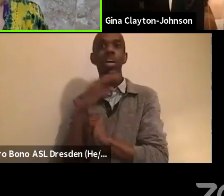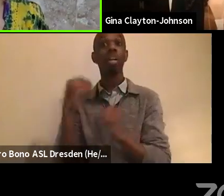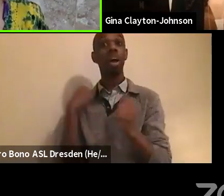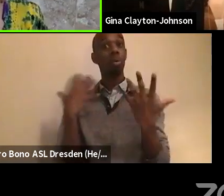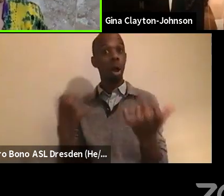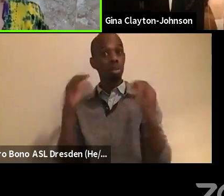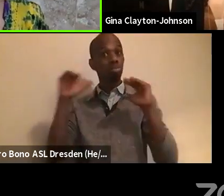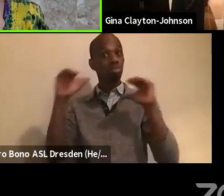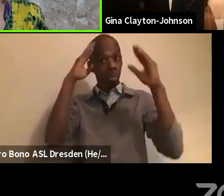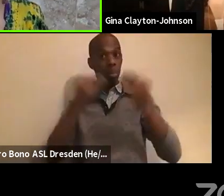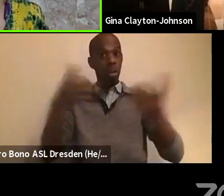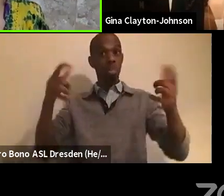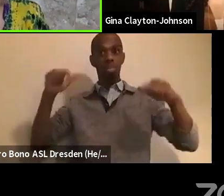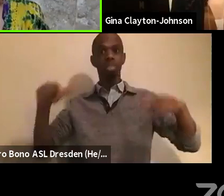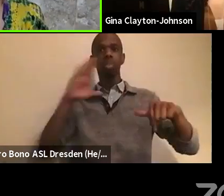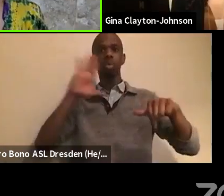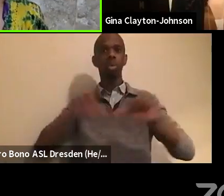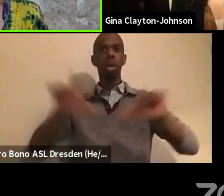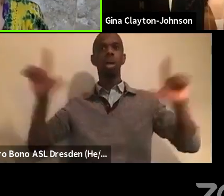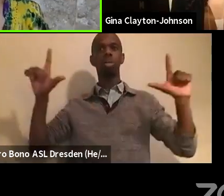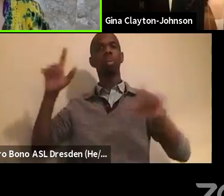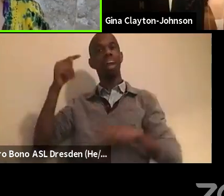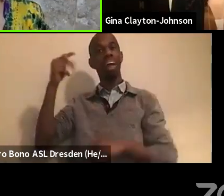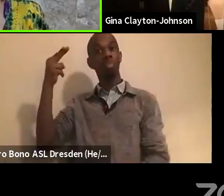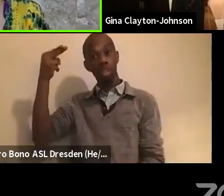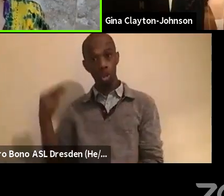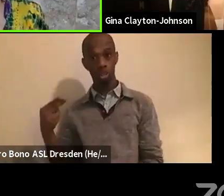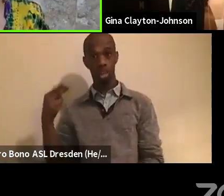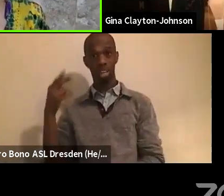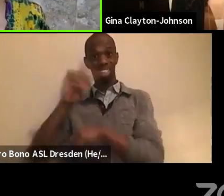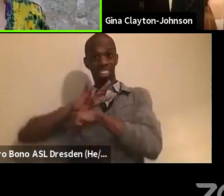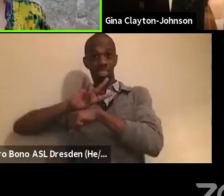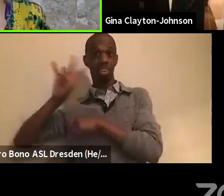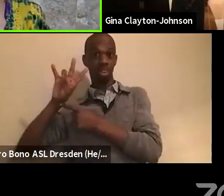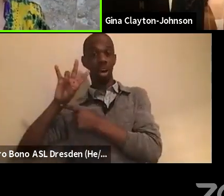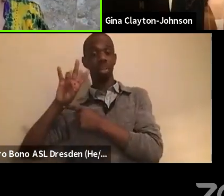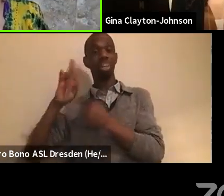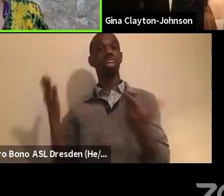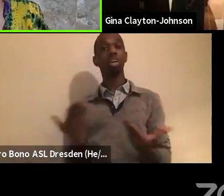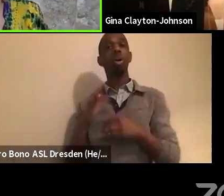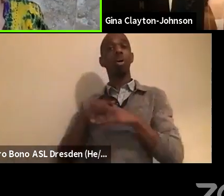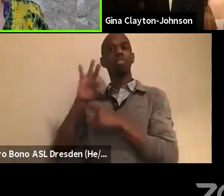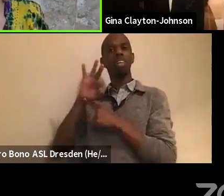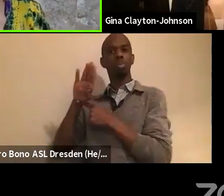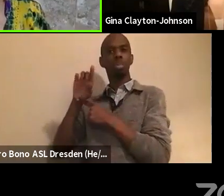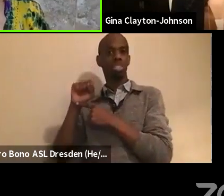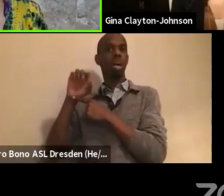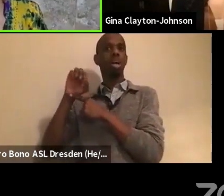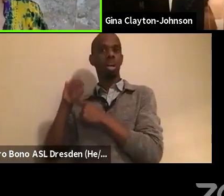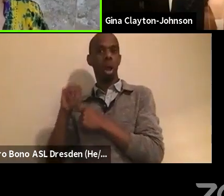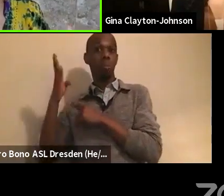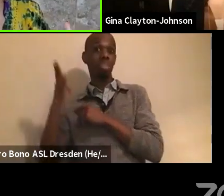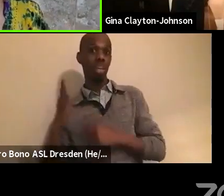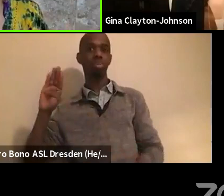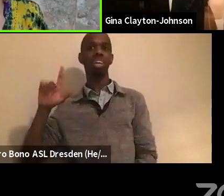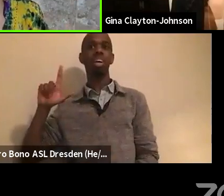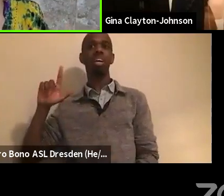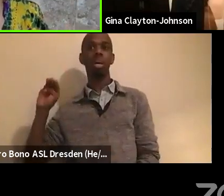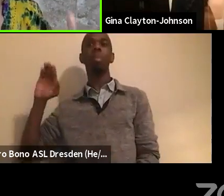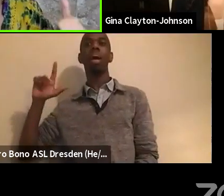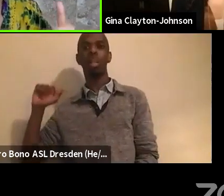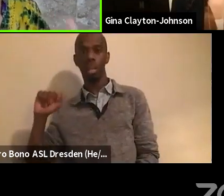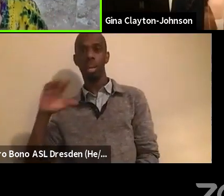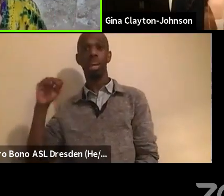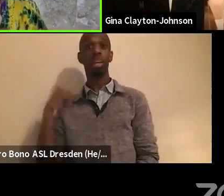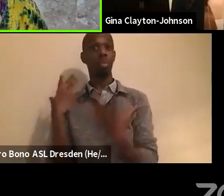every single thursday at seven o'clock right here at facebook.com slash blmla we want to remind you of the calls